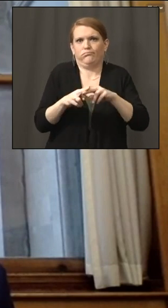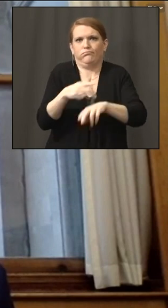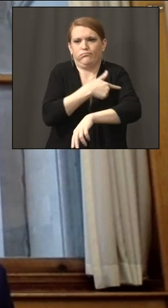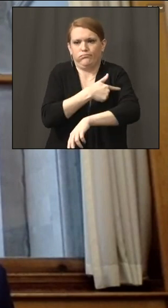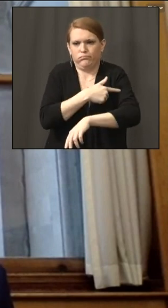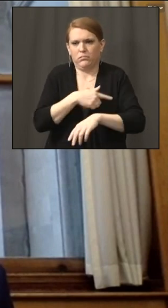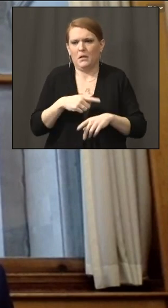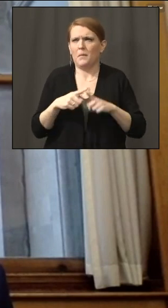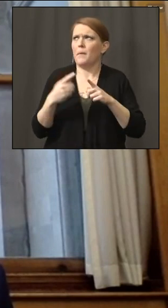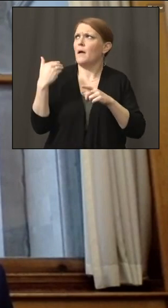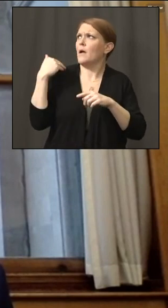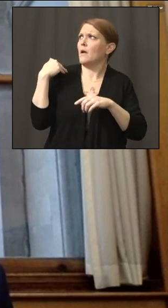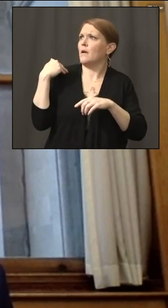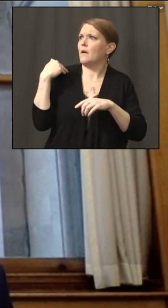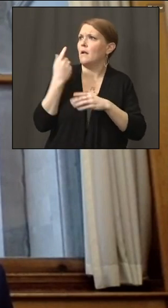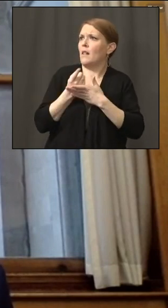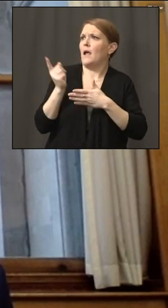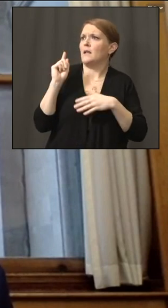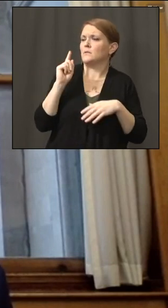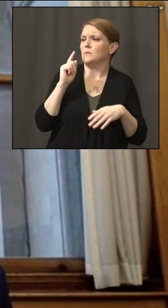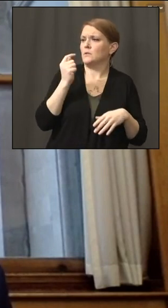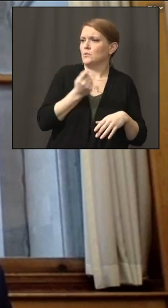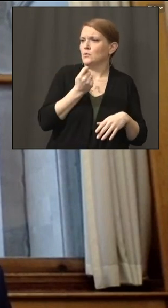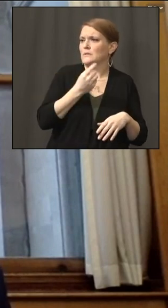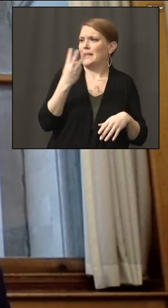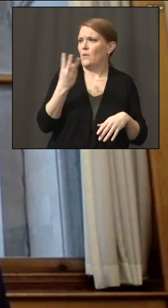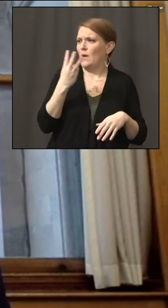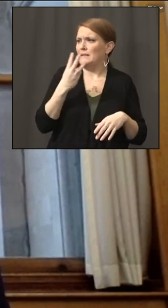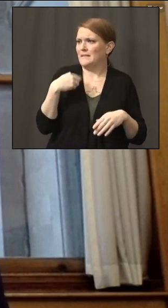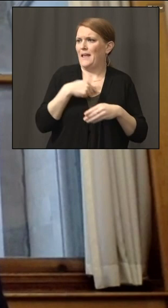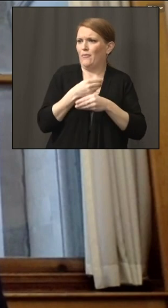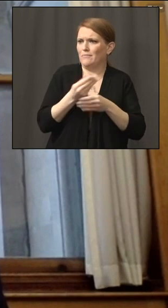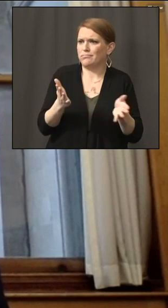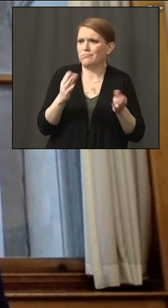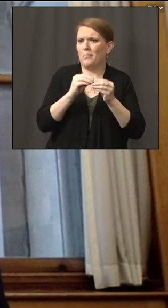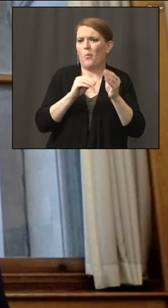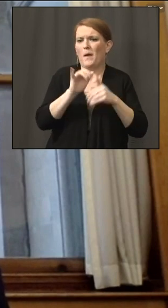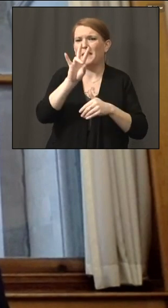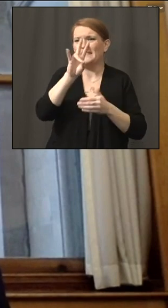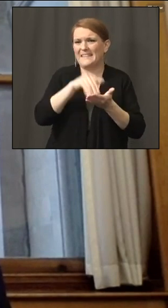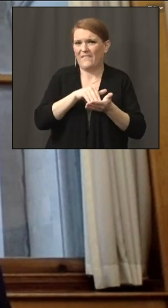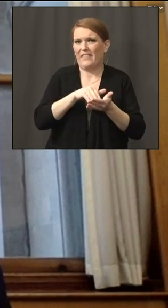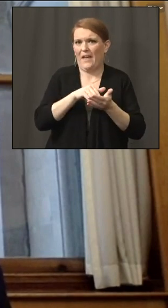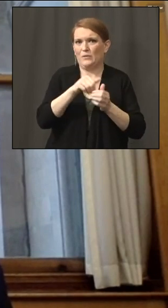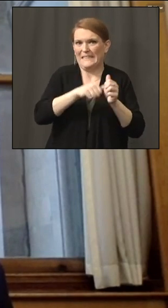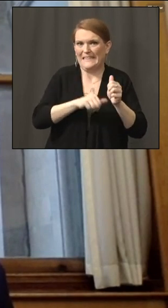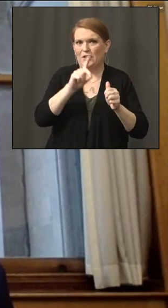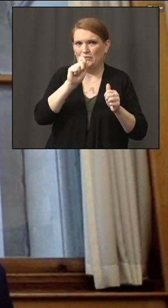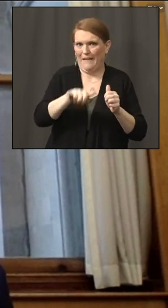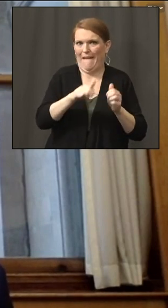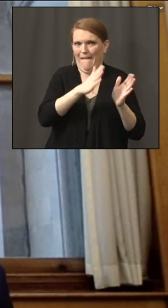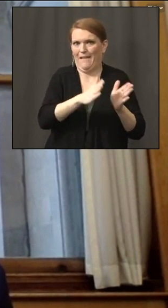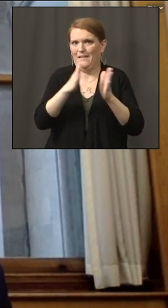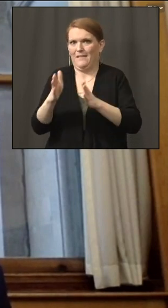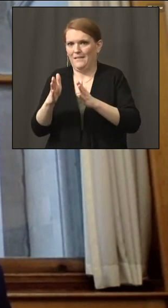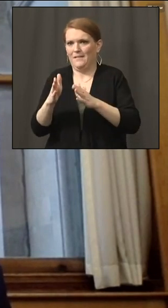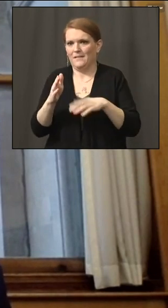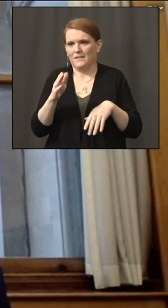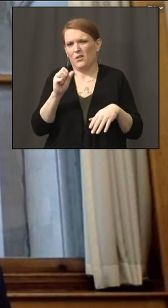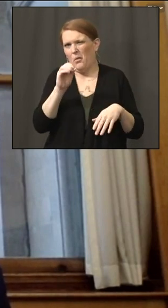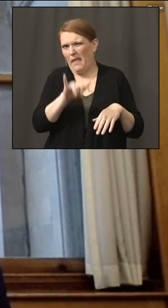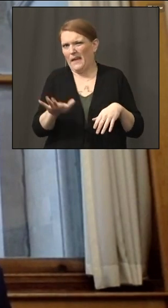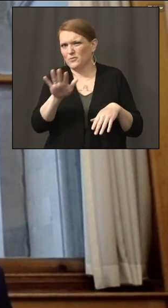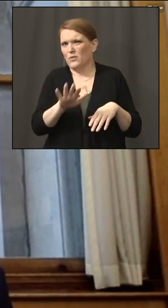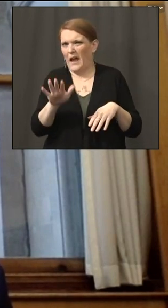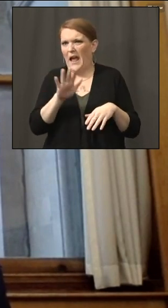last week, Tuesday and Thursday, Tuesday and Wednesday last week, where we did over 7000 vaccinations on a single day. So that's, you know, above the run rate that we need to